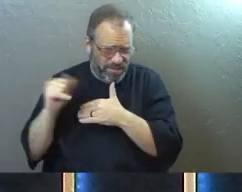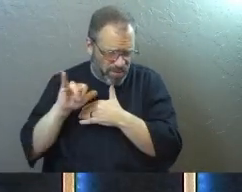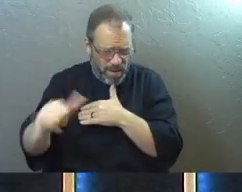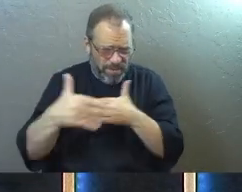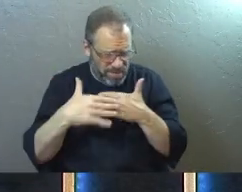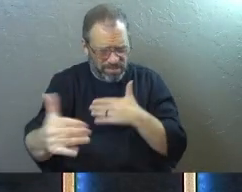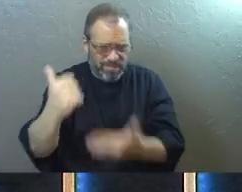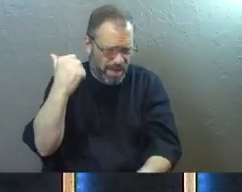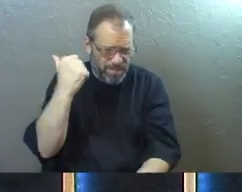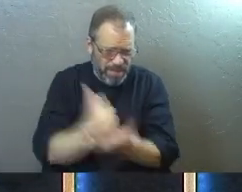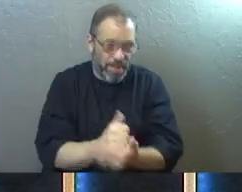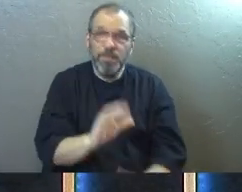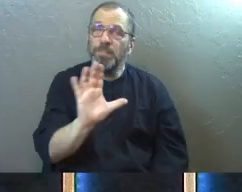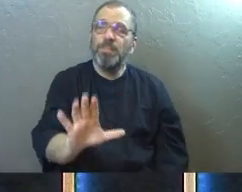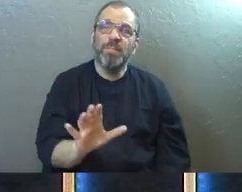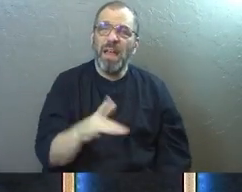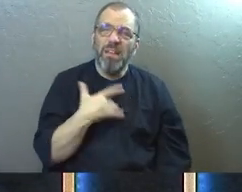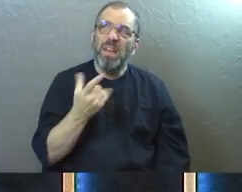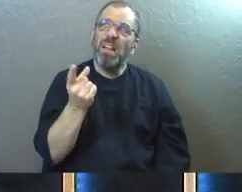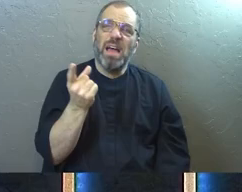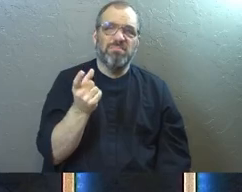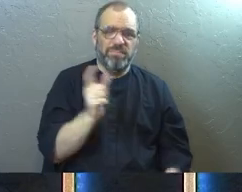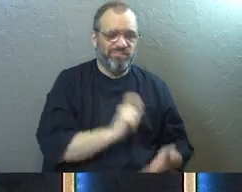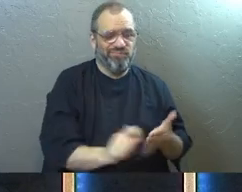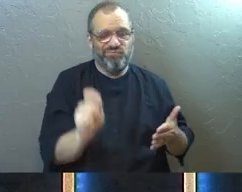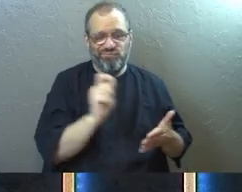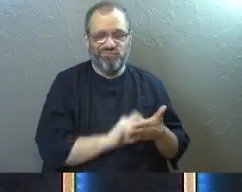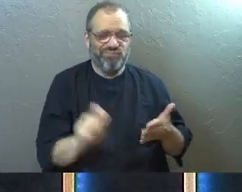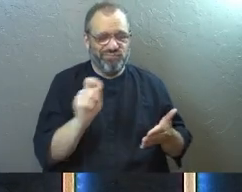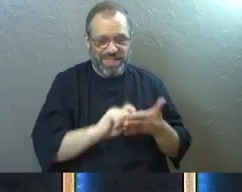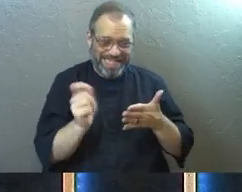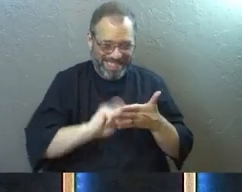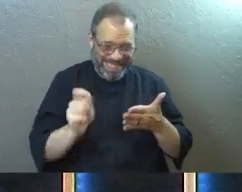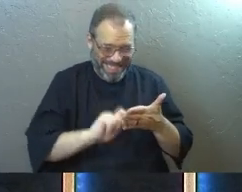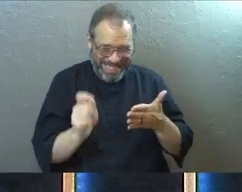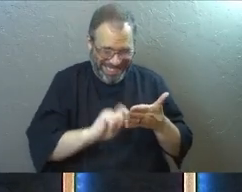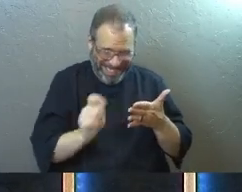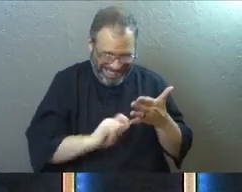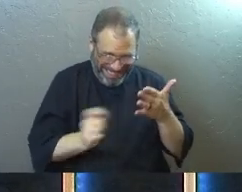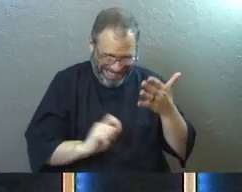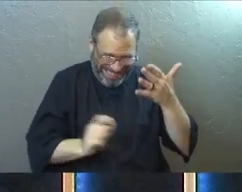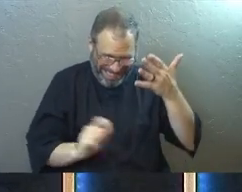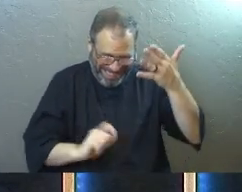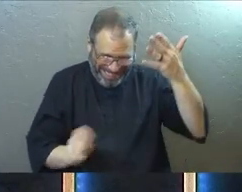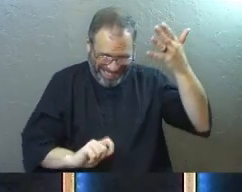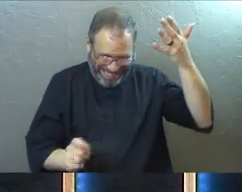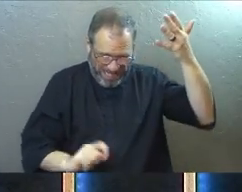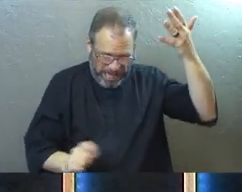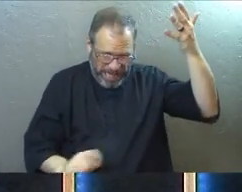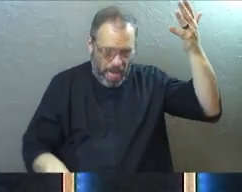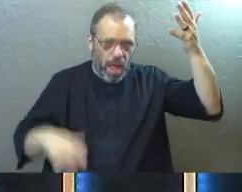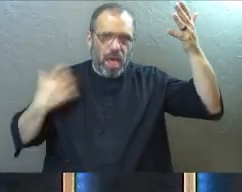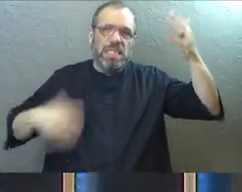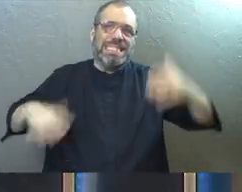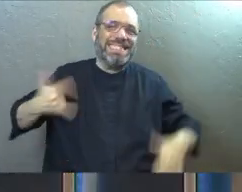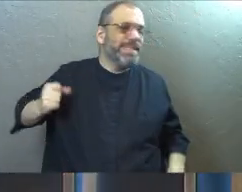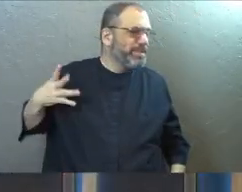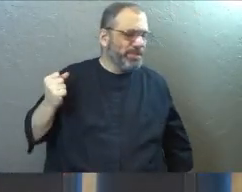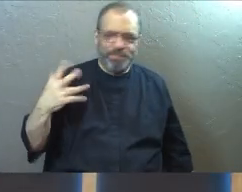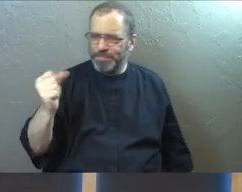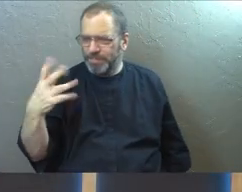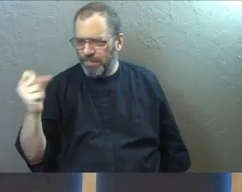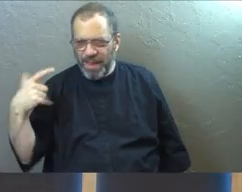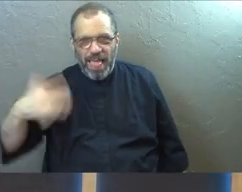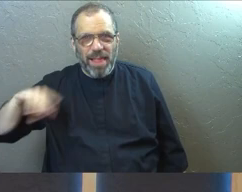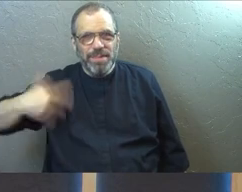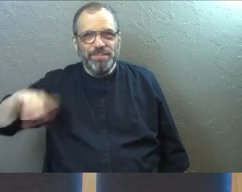ever. Amen. Again, just feel like he's just writing and he's like, by the end of it, you know, he's just like forever and ever. Amen. He's like, like, it's